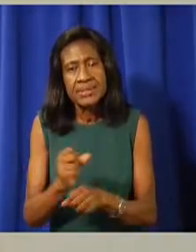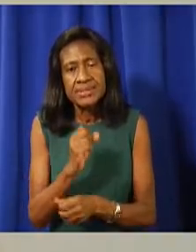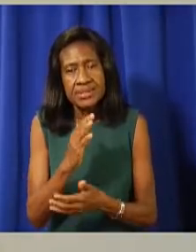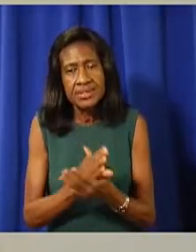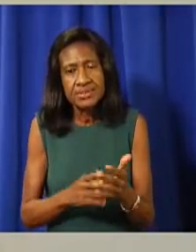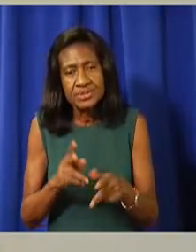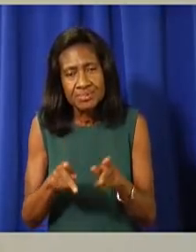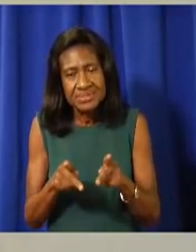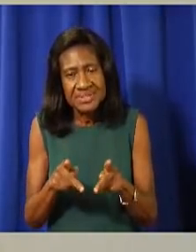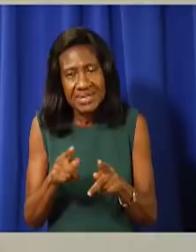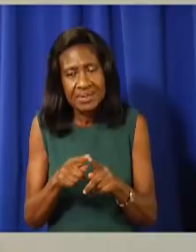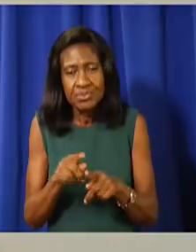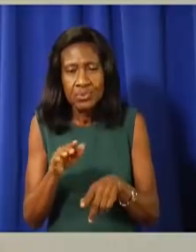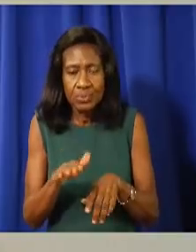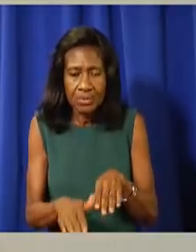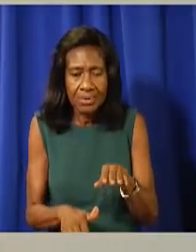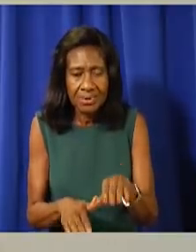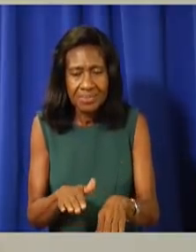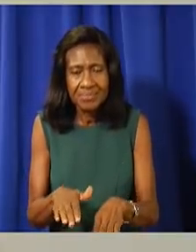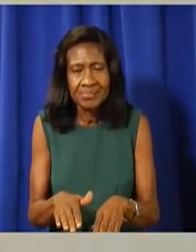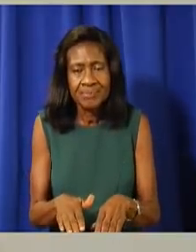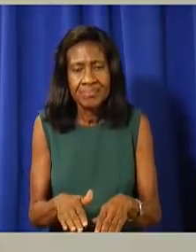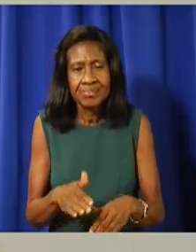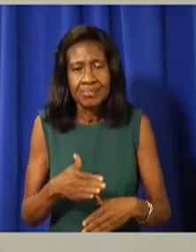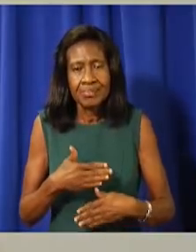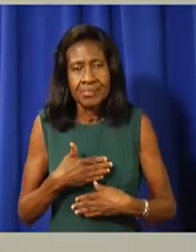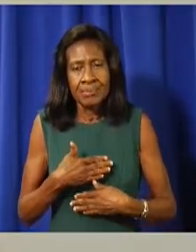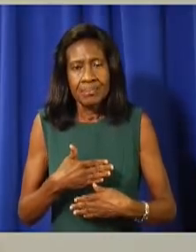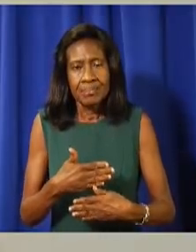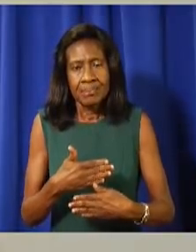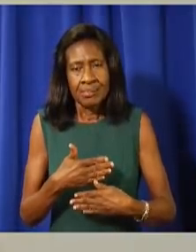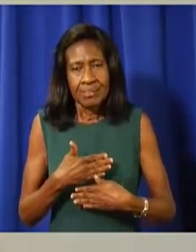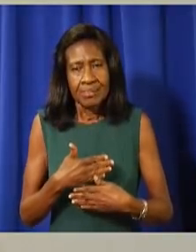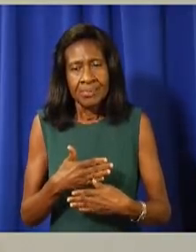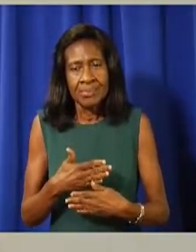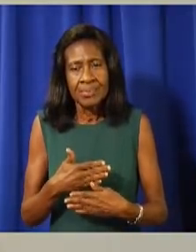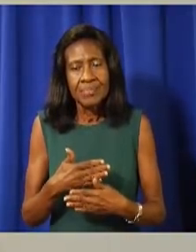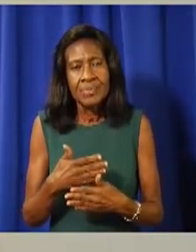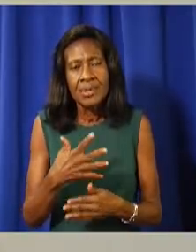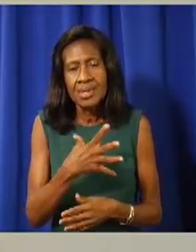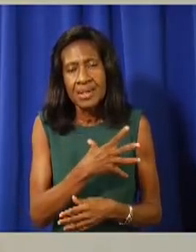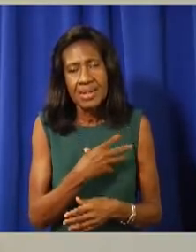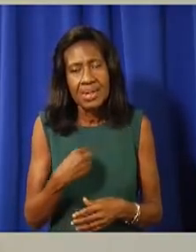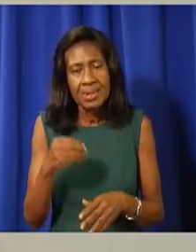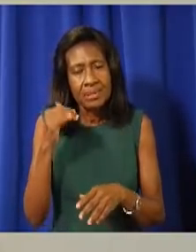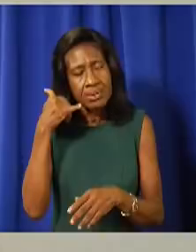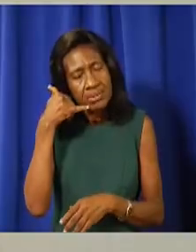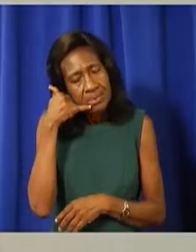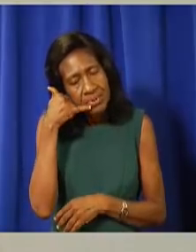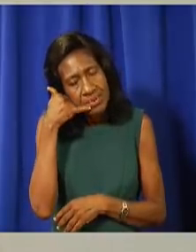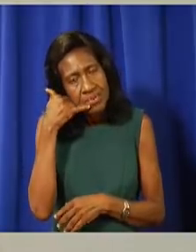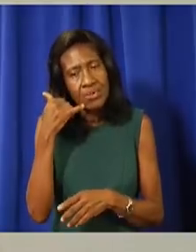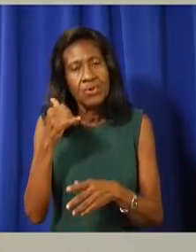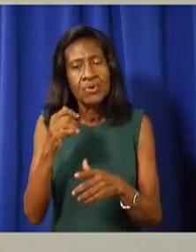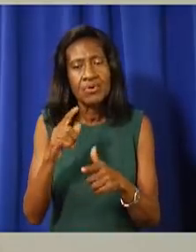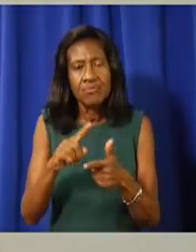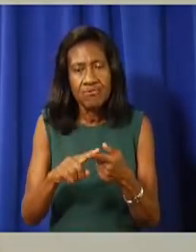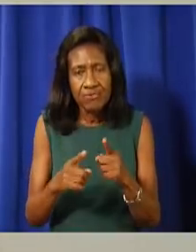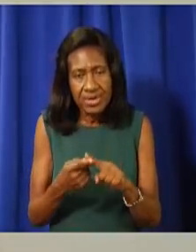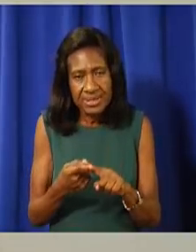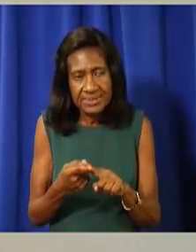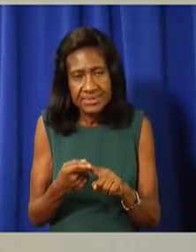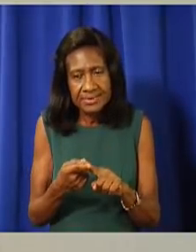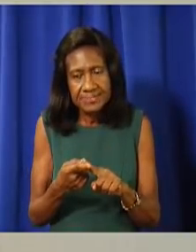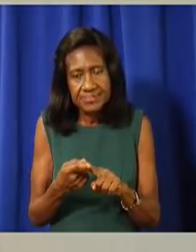Take a walk and breathe deeply. Call a friend. Take a break from social